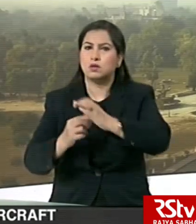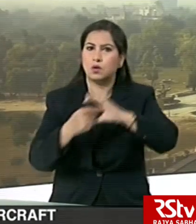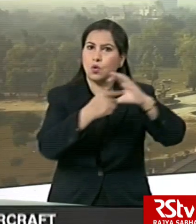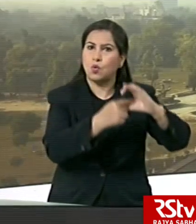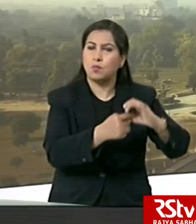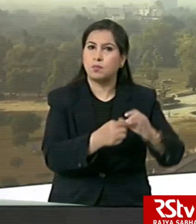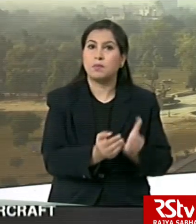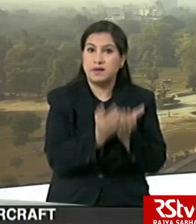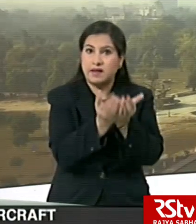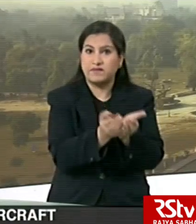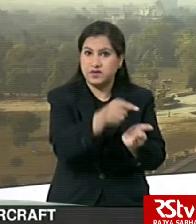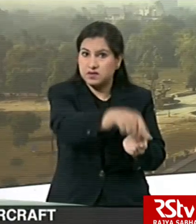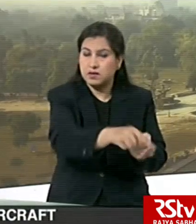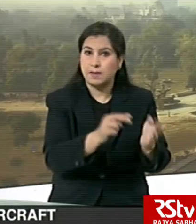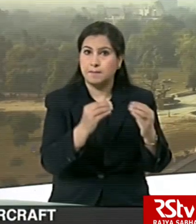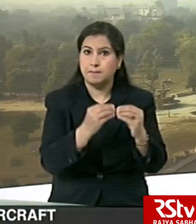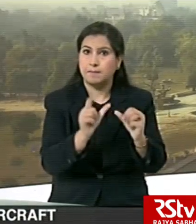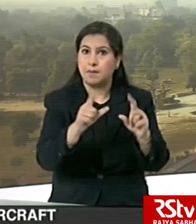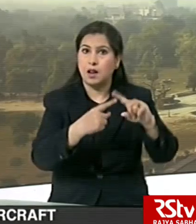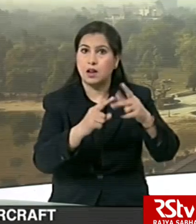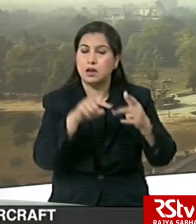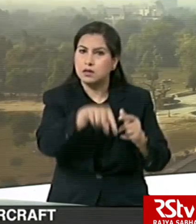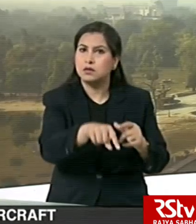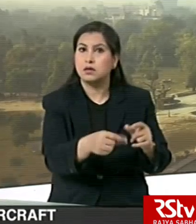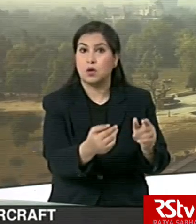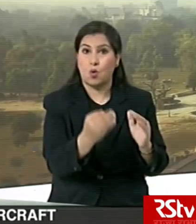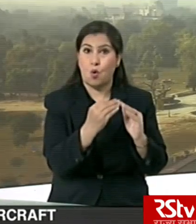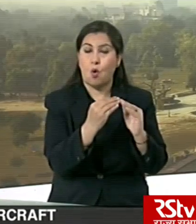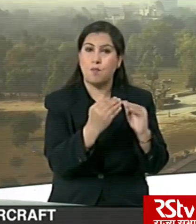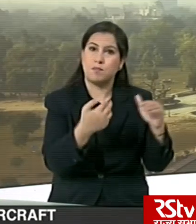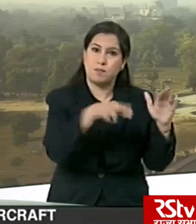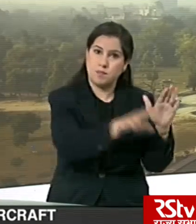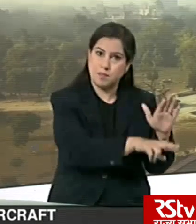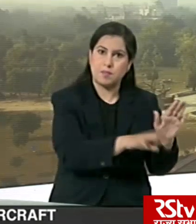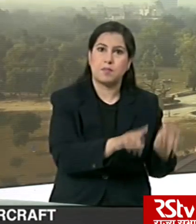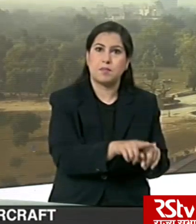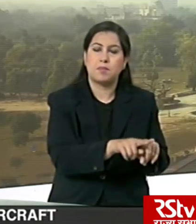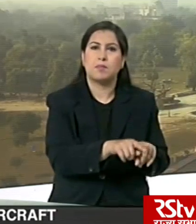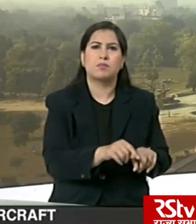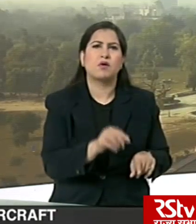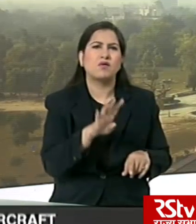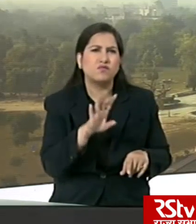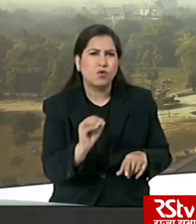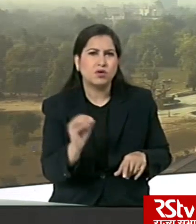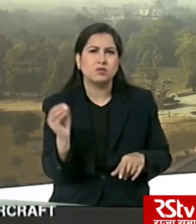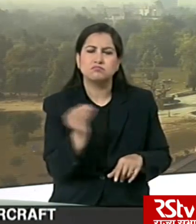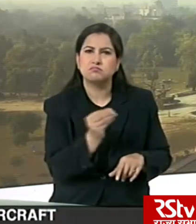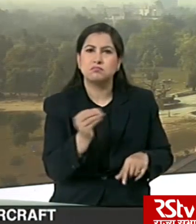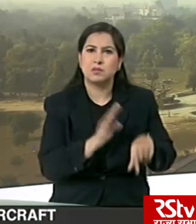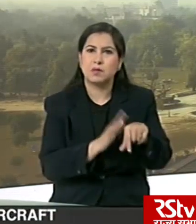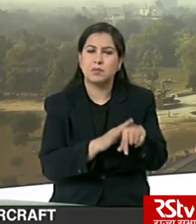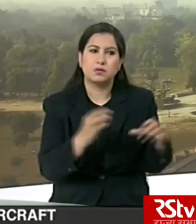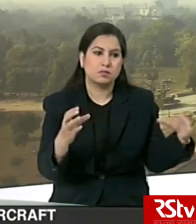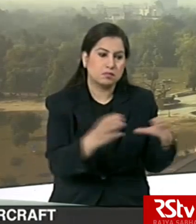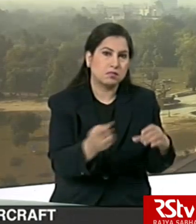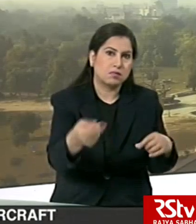navies in the Baltic Sea, arrived home two weeks earlier than expected after about 40 crew members showed signs